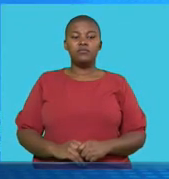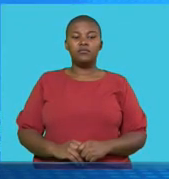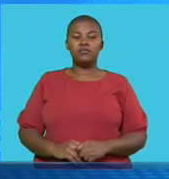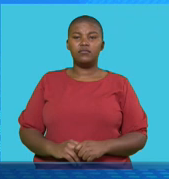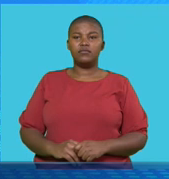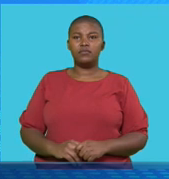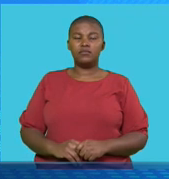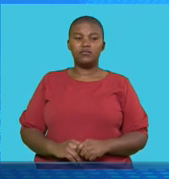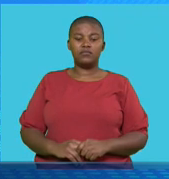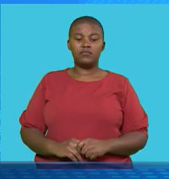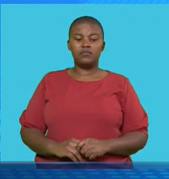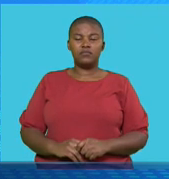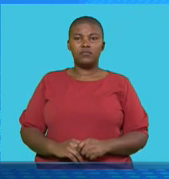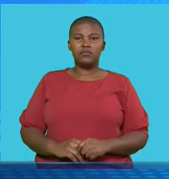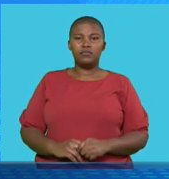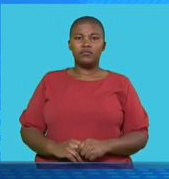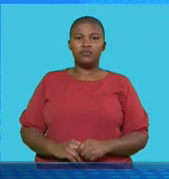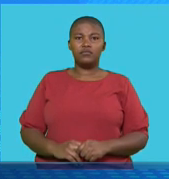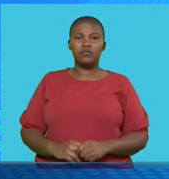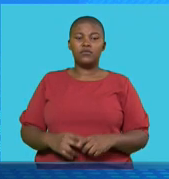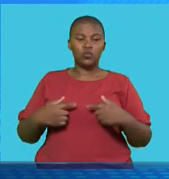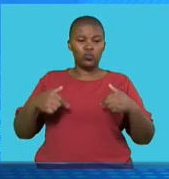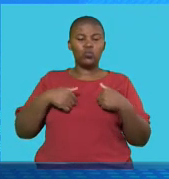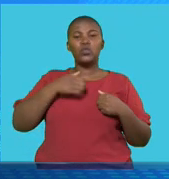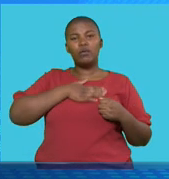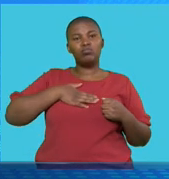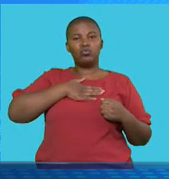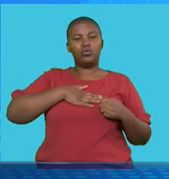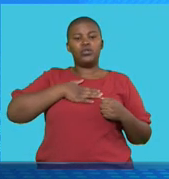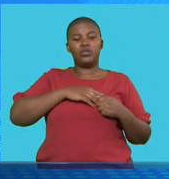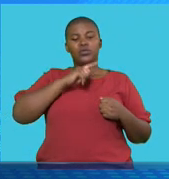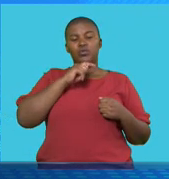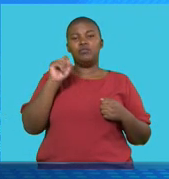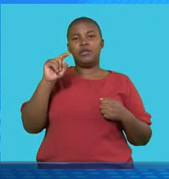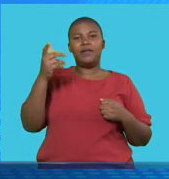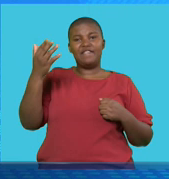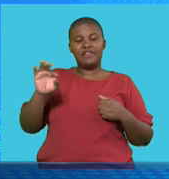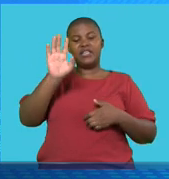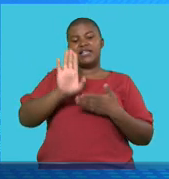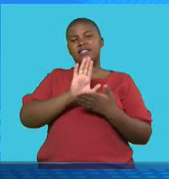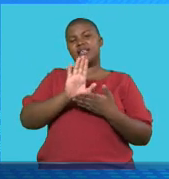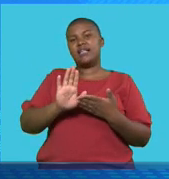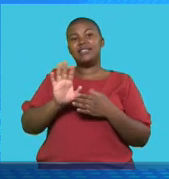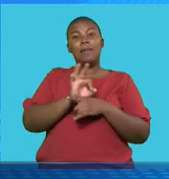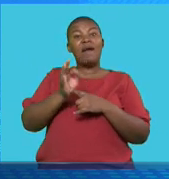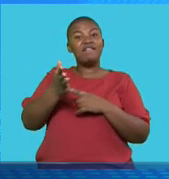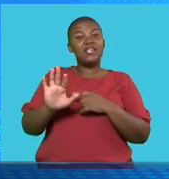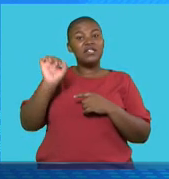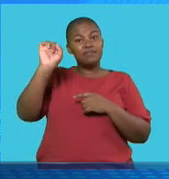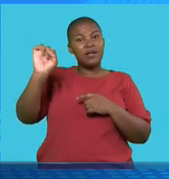appreciates the fact that the ADTF SA has cancelled the planned protest for today.